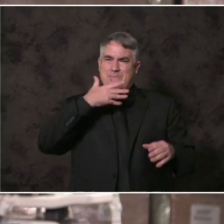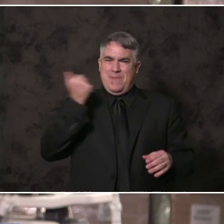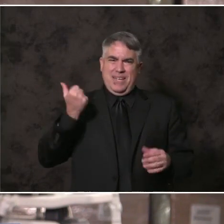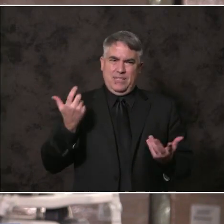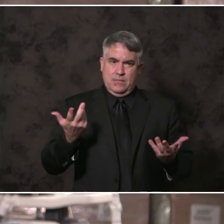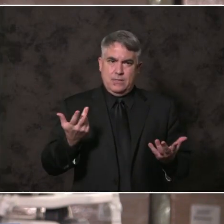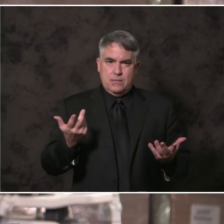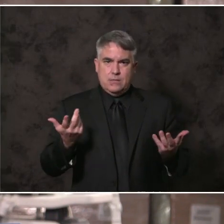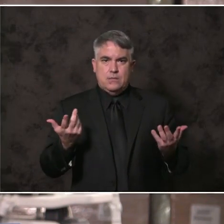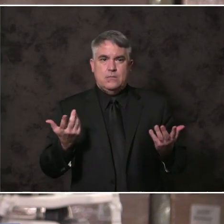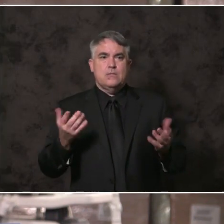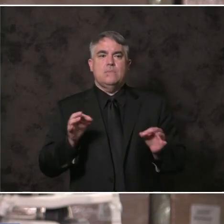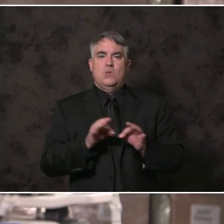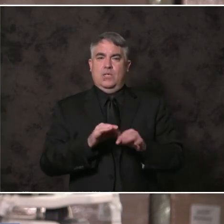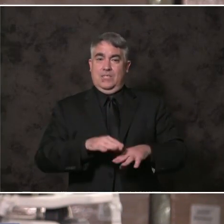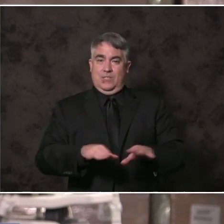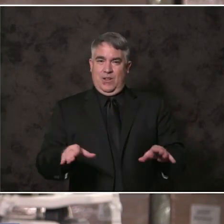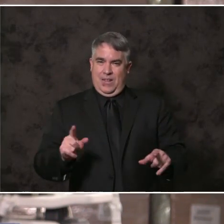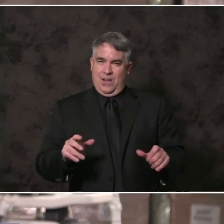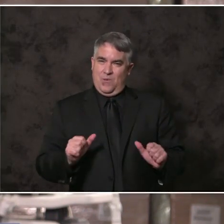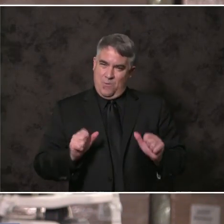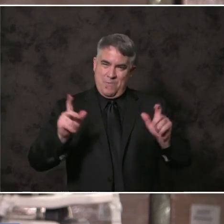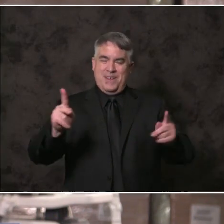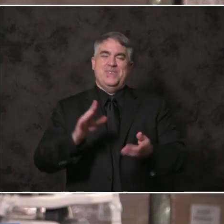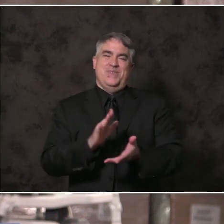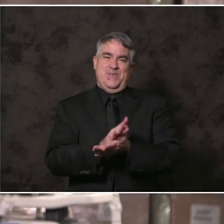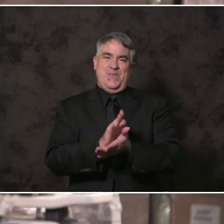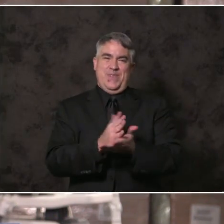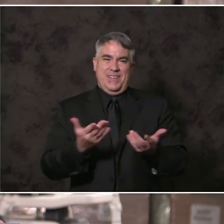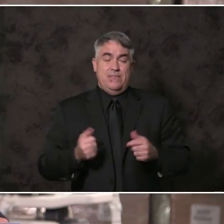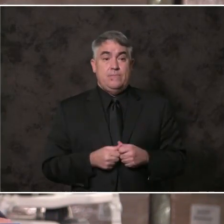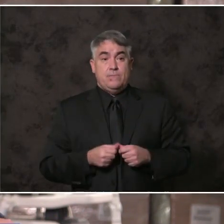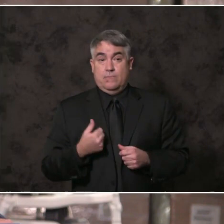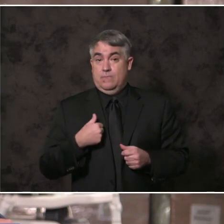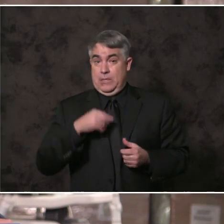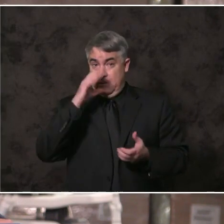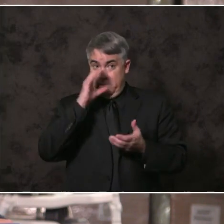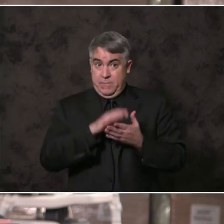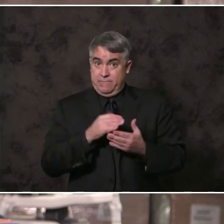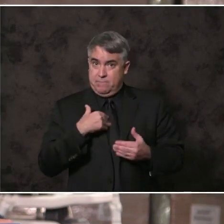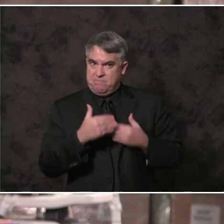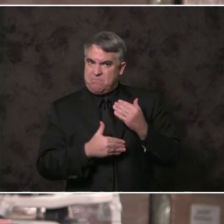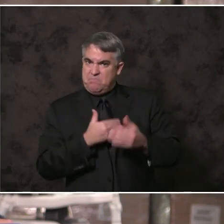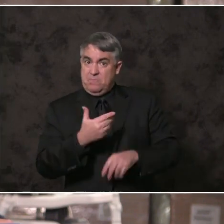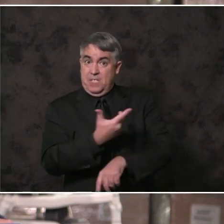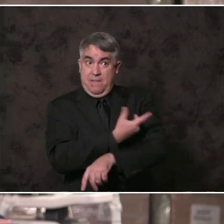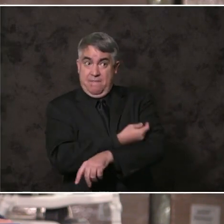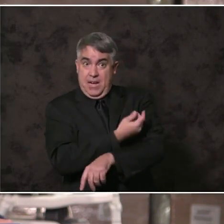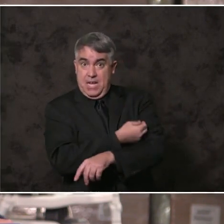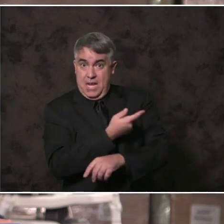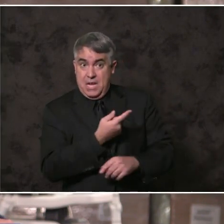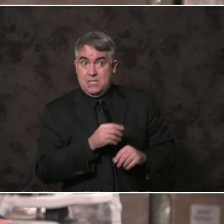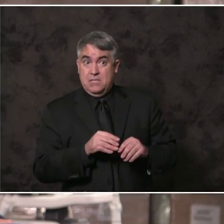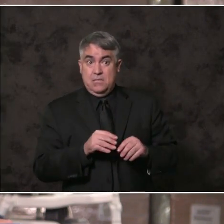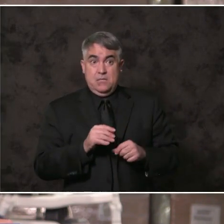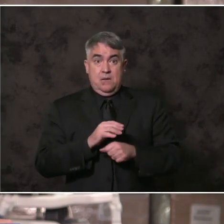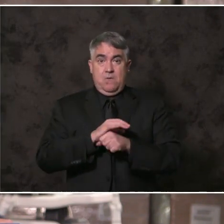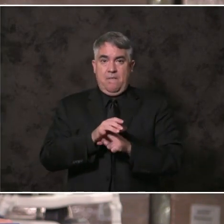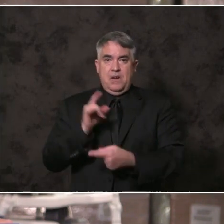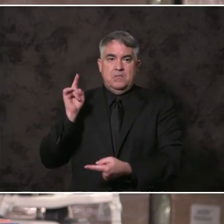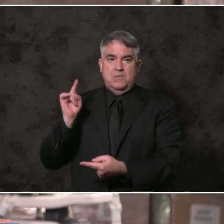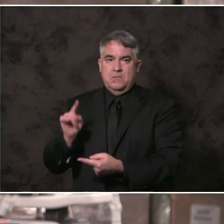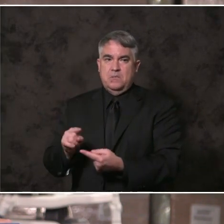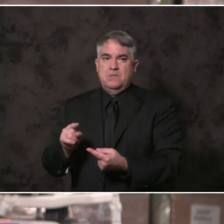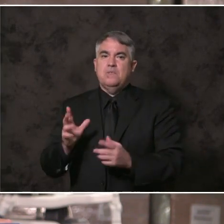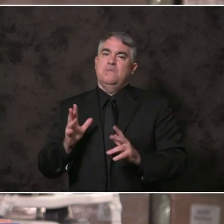classroom. And I believe we are now in a place with progress on vaccinations and COVID that it's time to once again